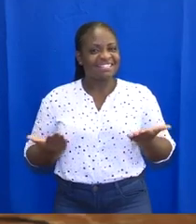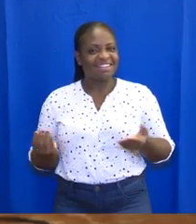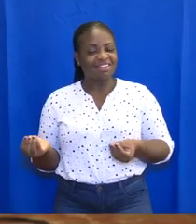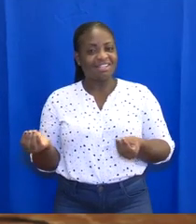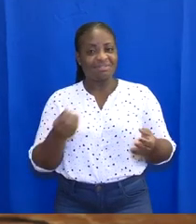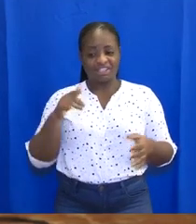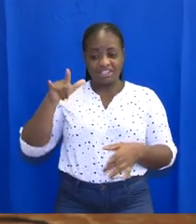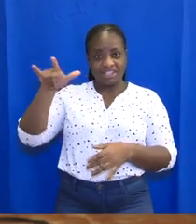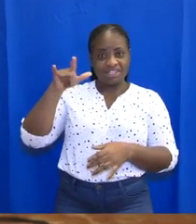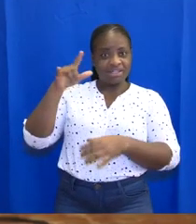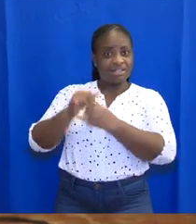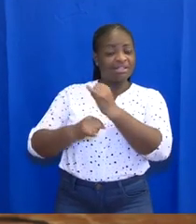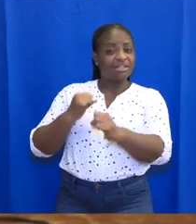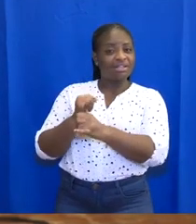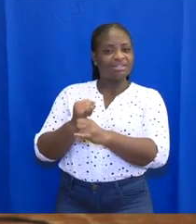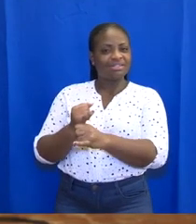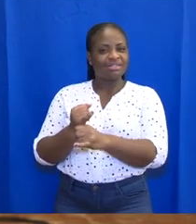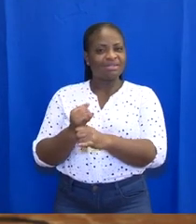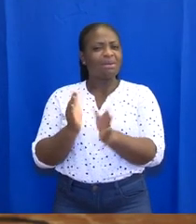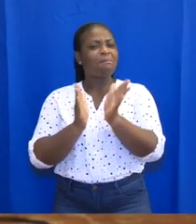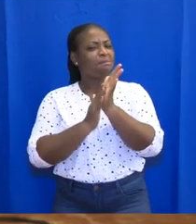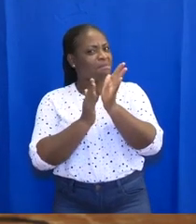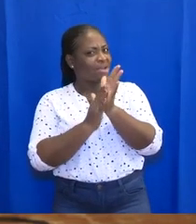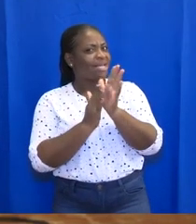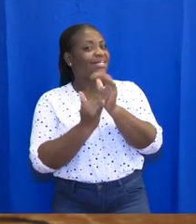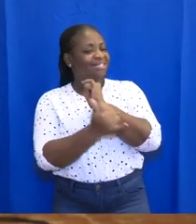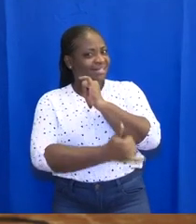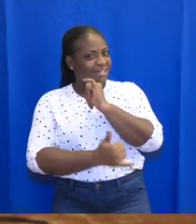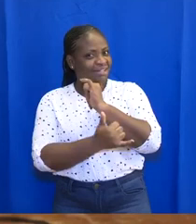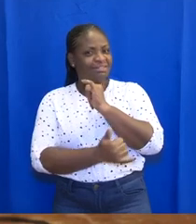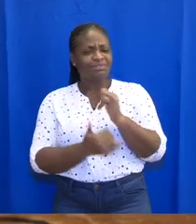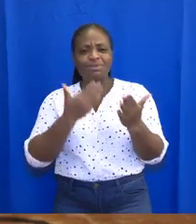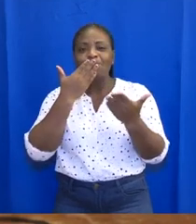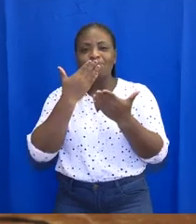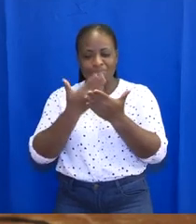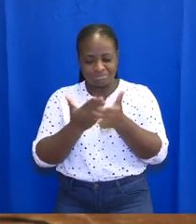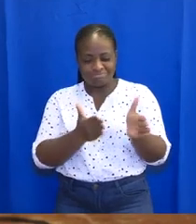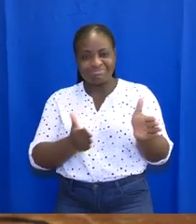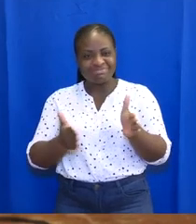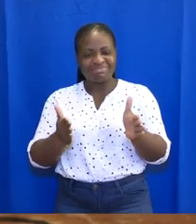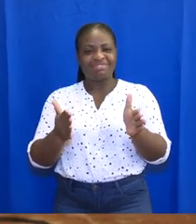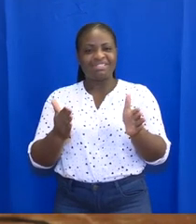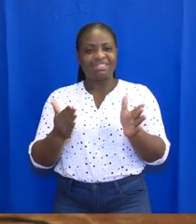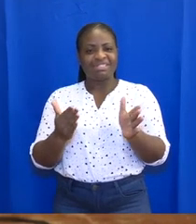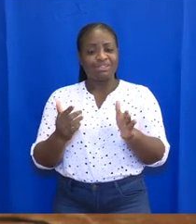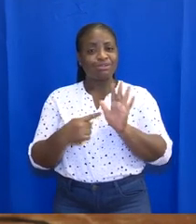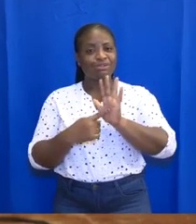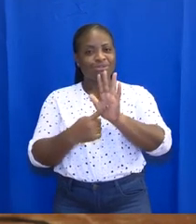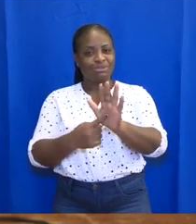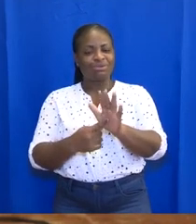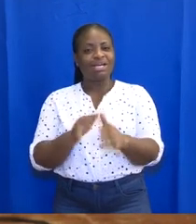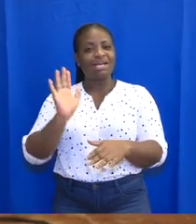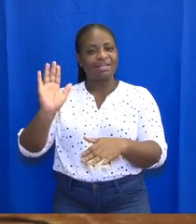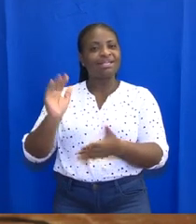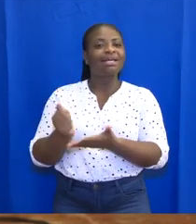international airport have praised the country for the innovation and farsightedness on display at our